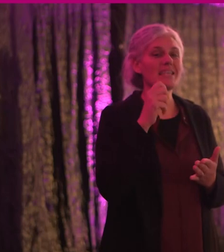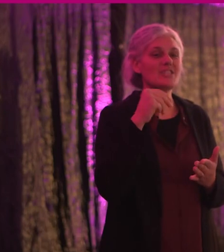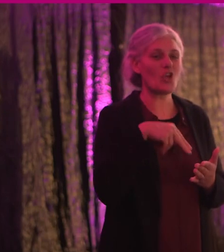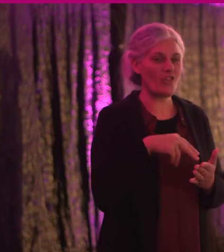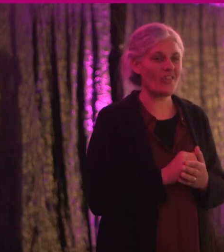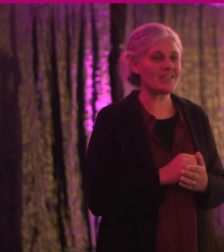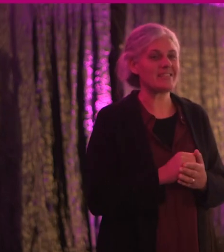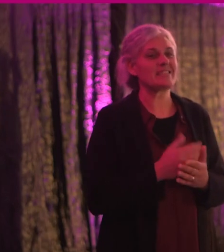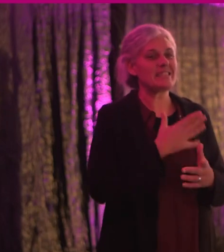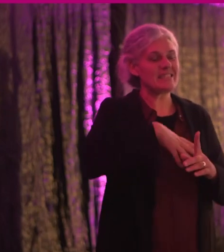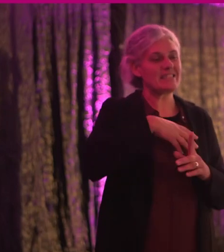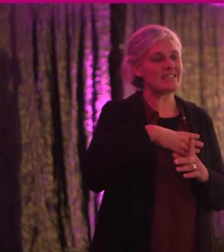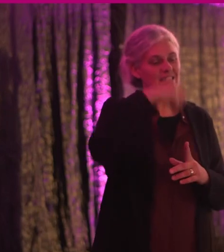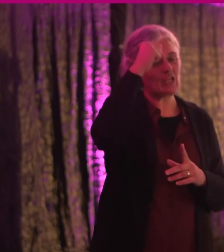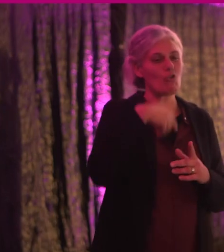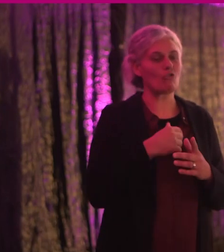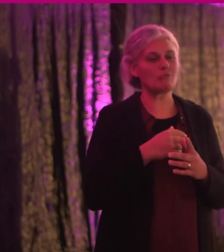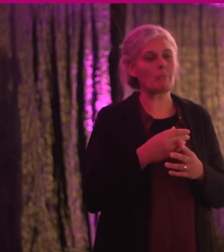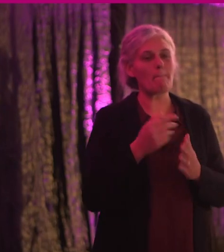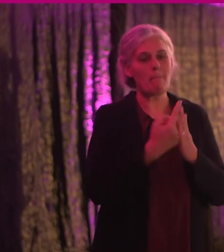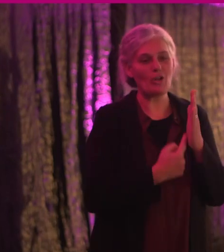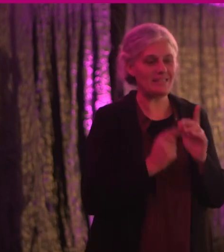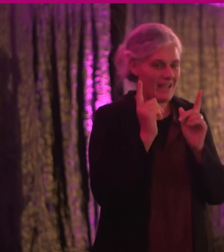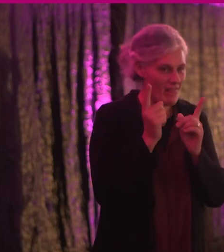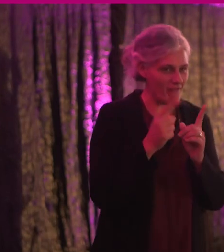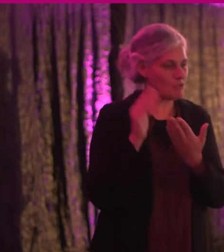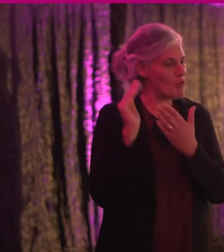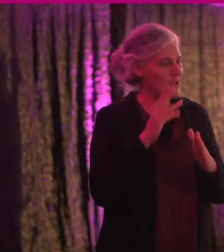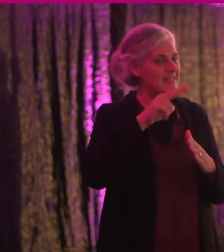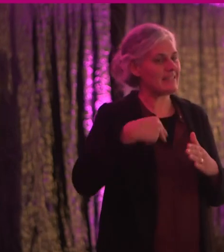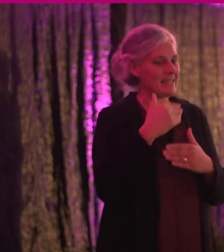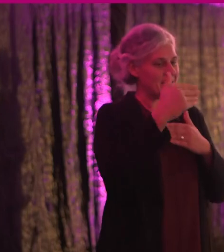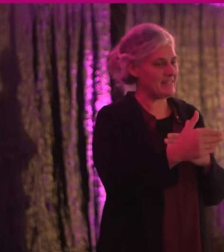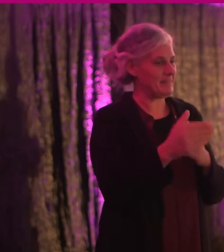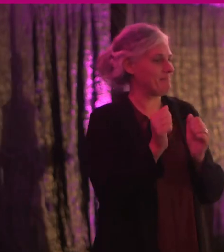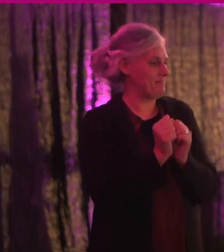is Senior Policy Advisor in the National Disability Authority, who will introduce the next session.